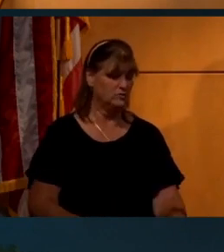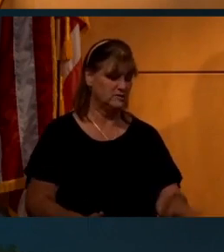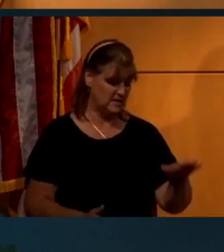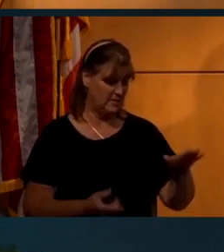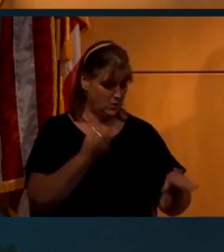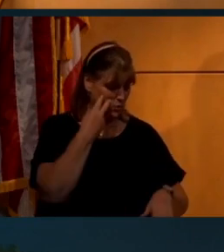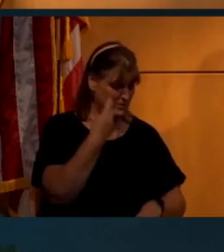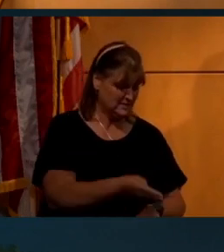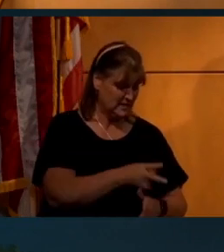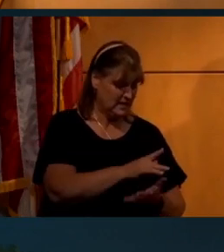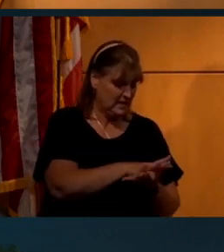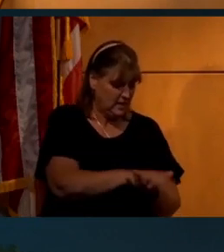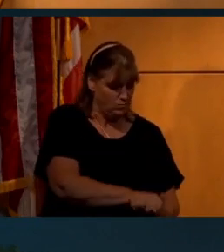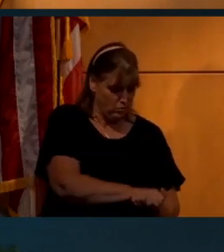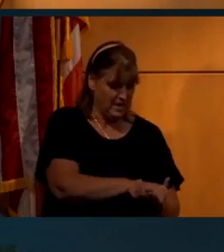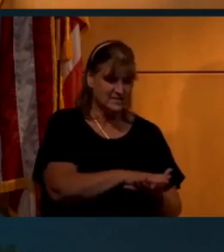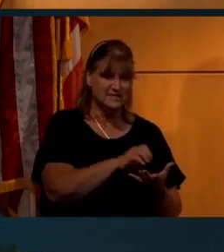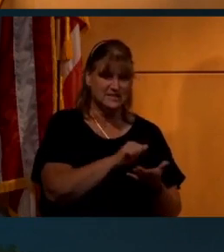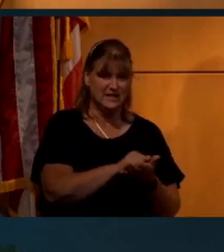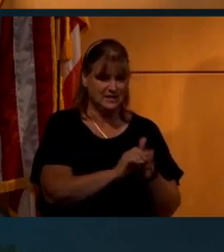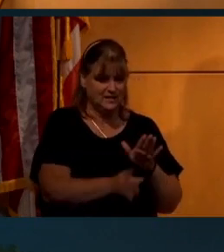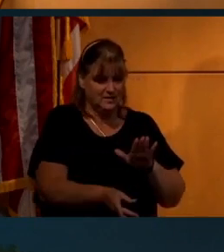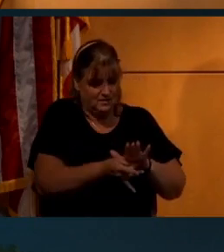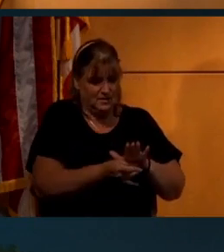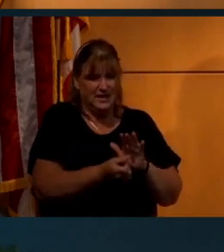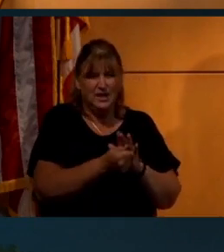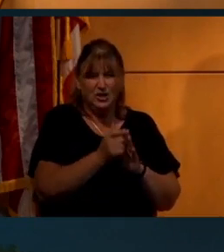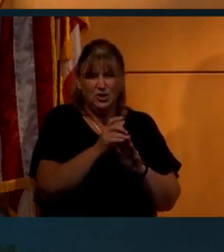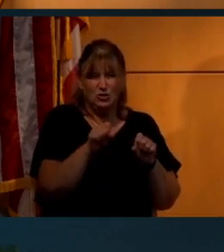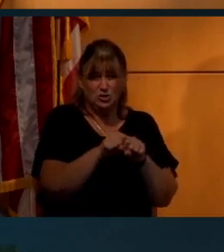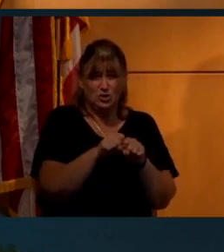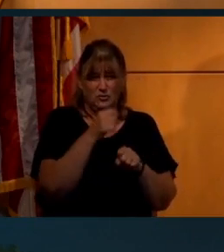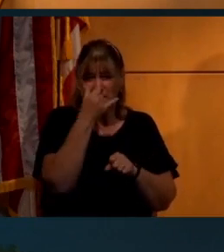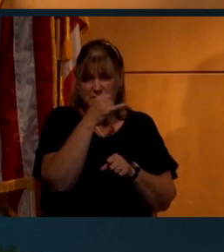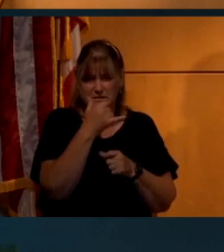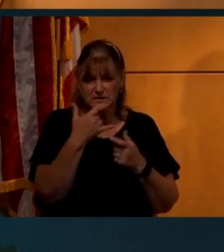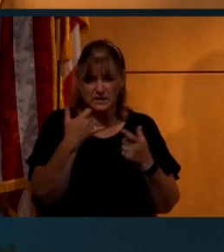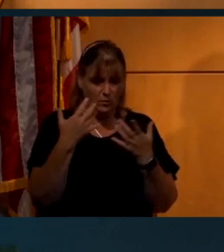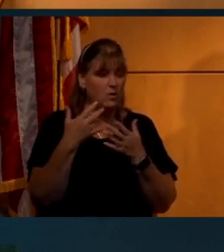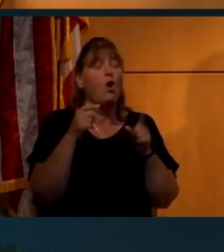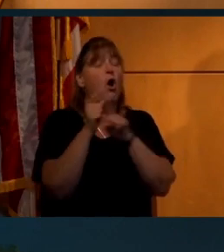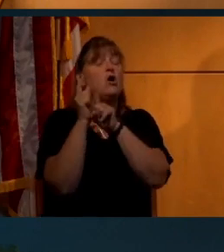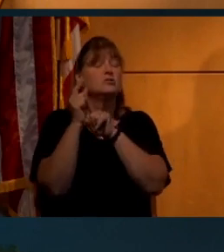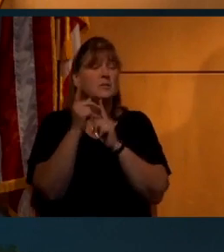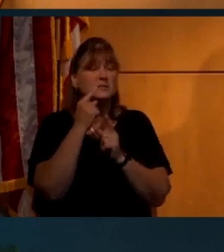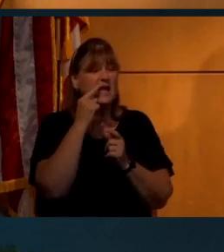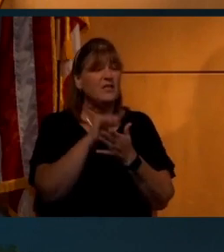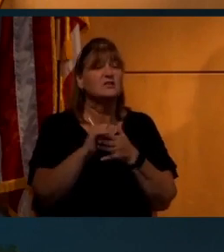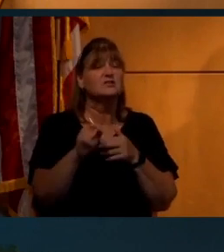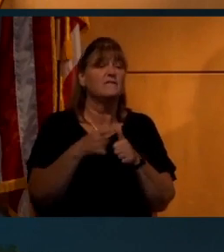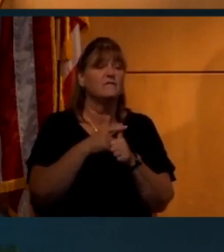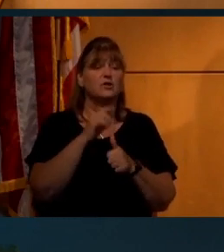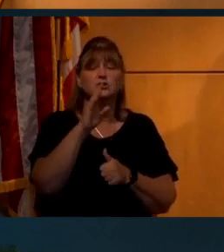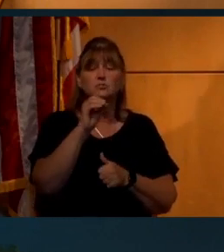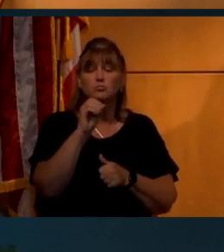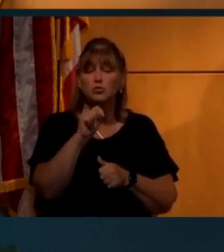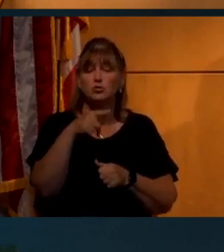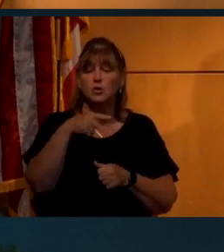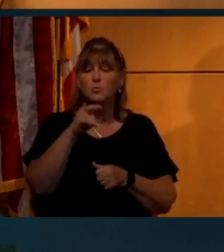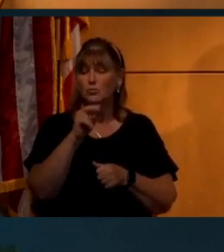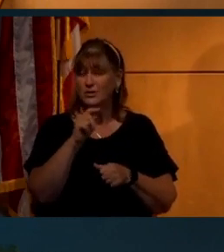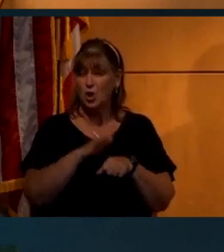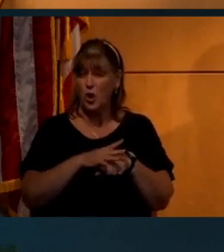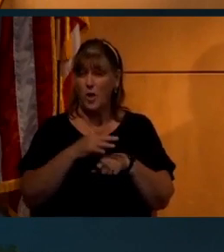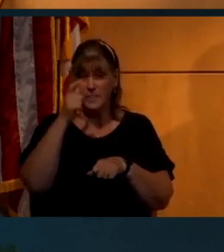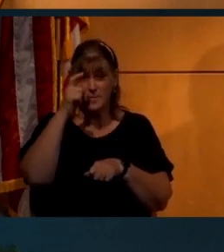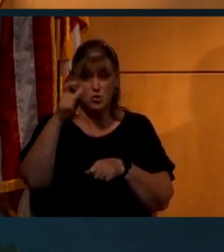you will actually see it compress in the tread of your shoe. That's a silly claim. Also, a lot of people say this was the first boot print on the moon. It's